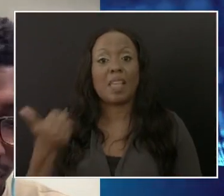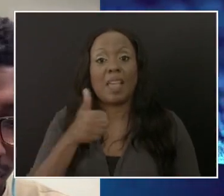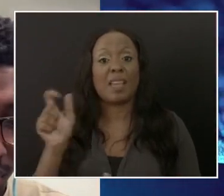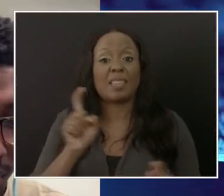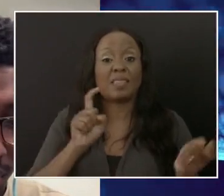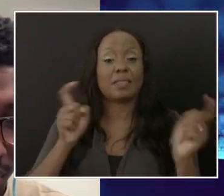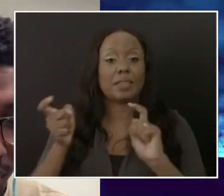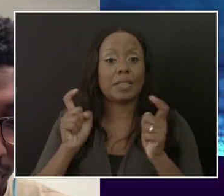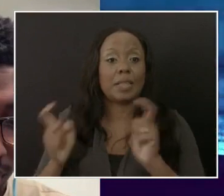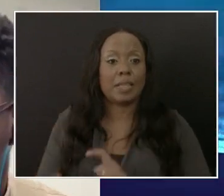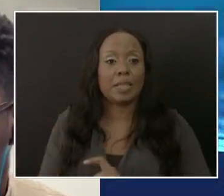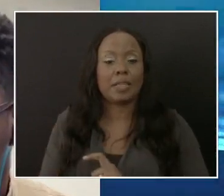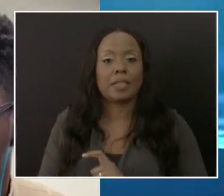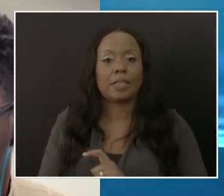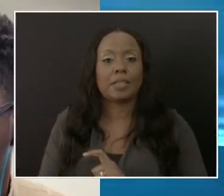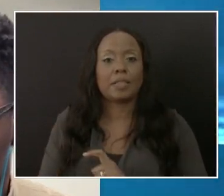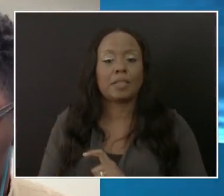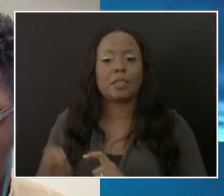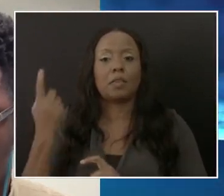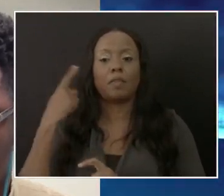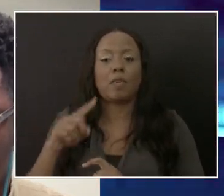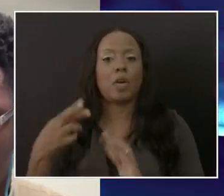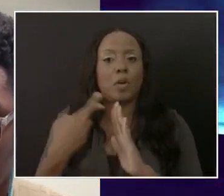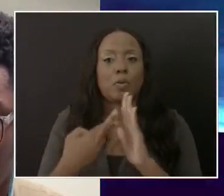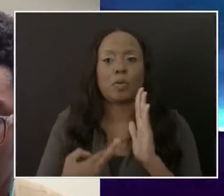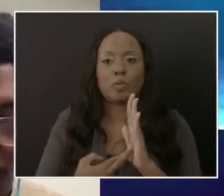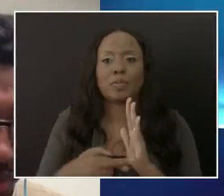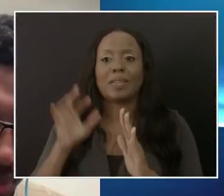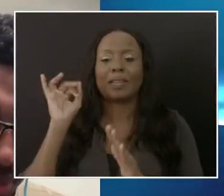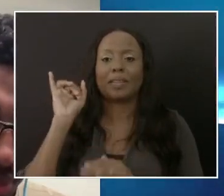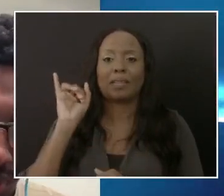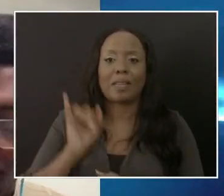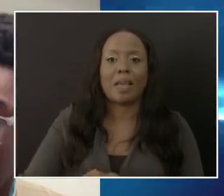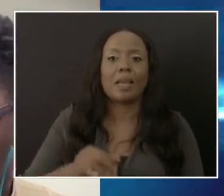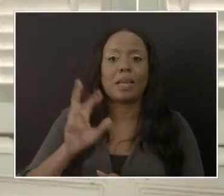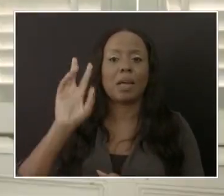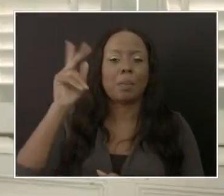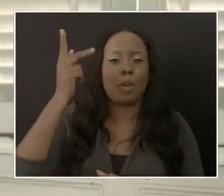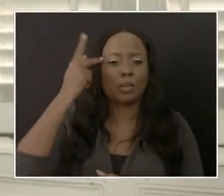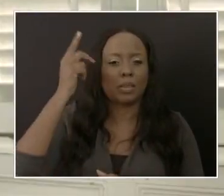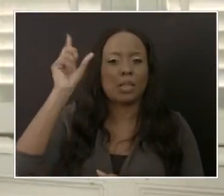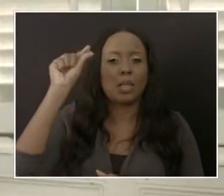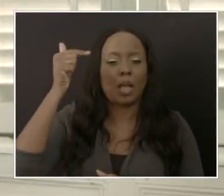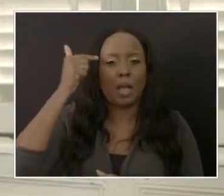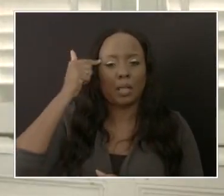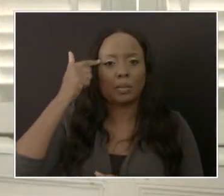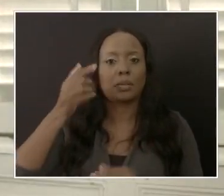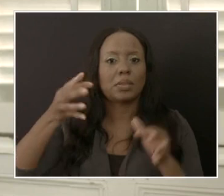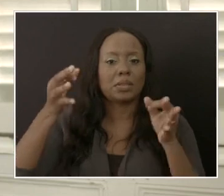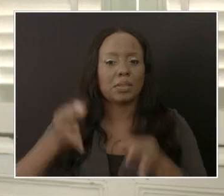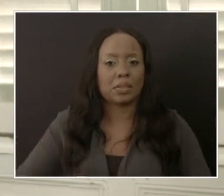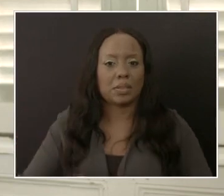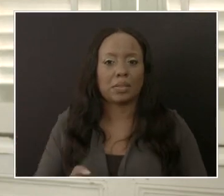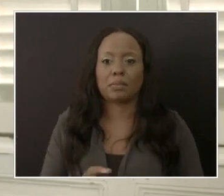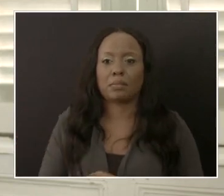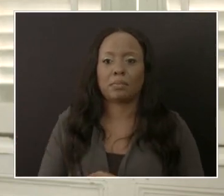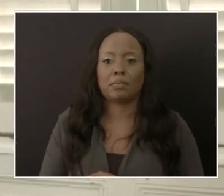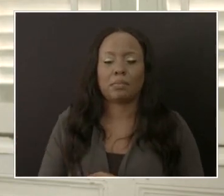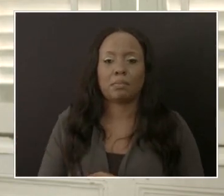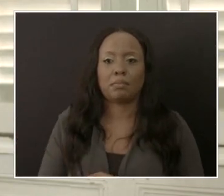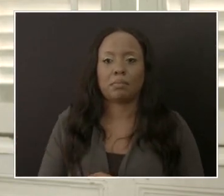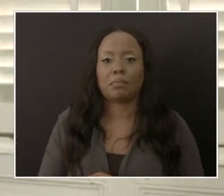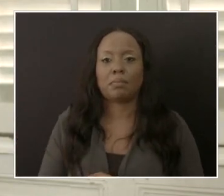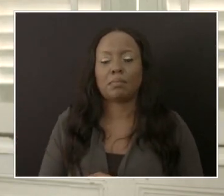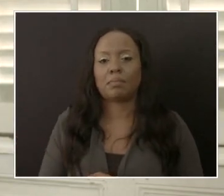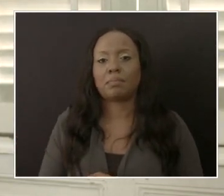is a policy decision. We will recommend, but that is a policy decision, and I am not able to speak